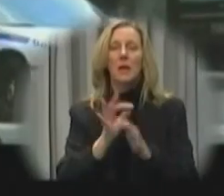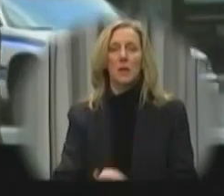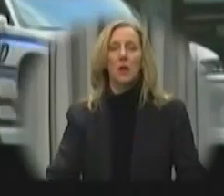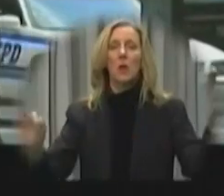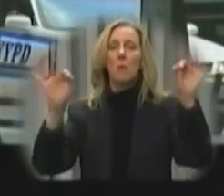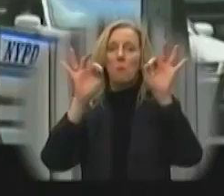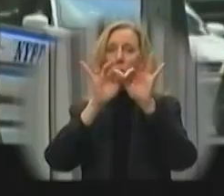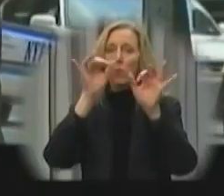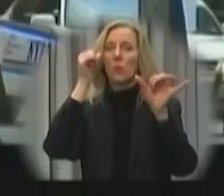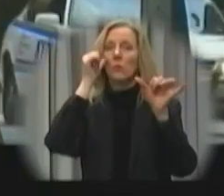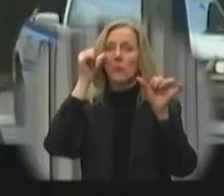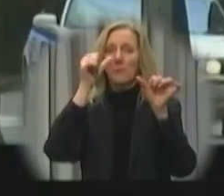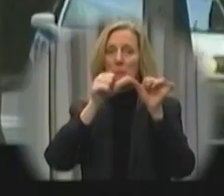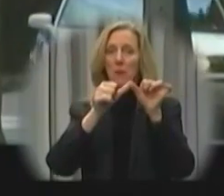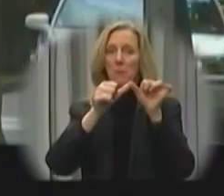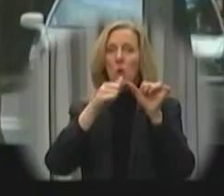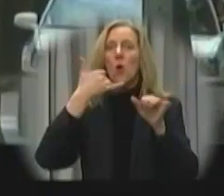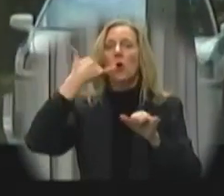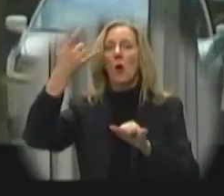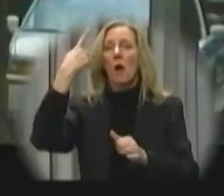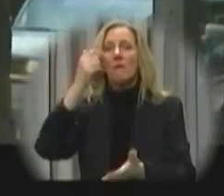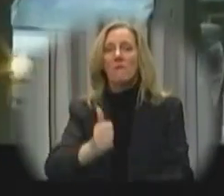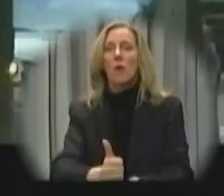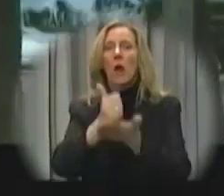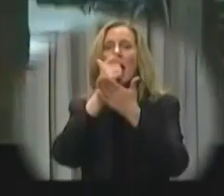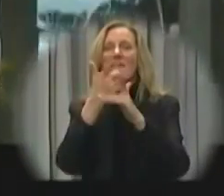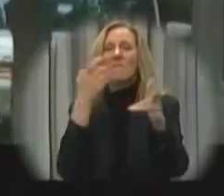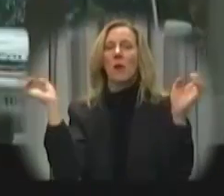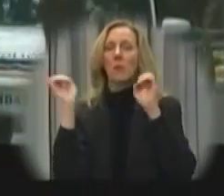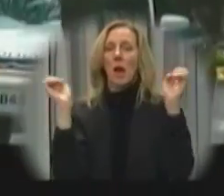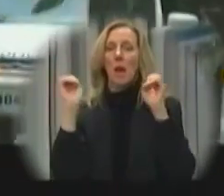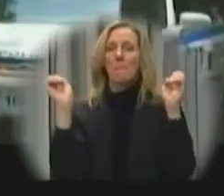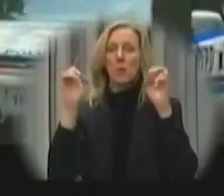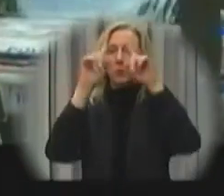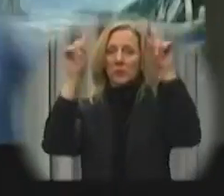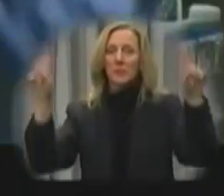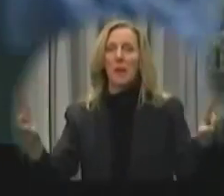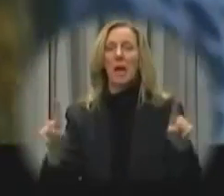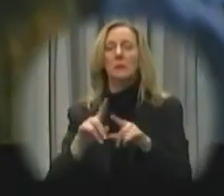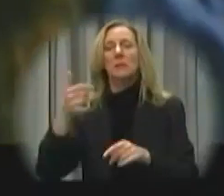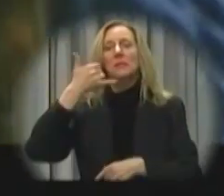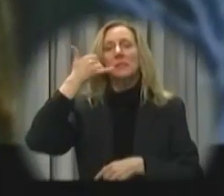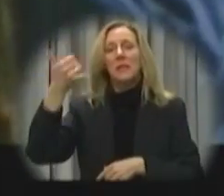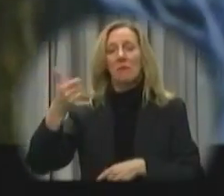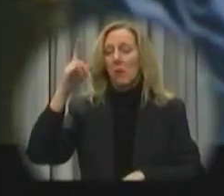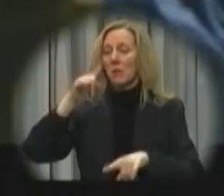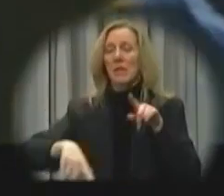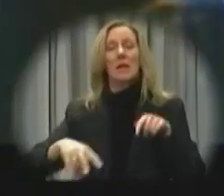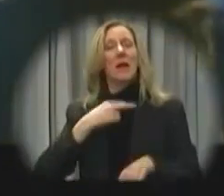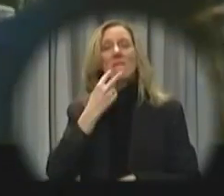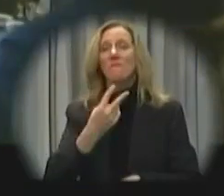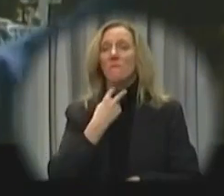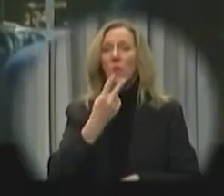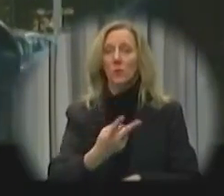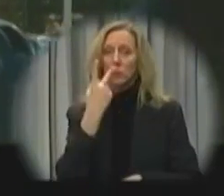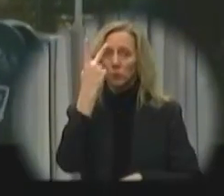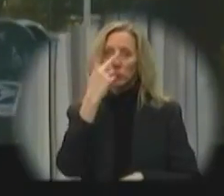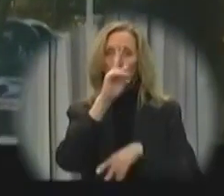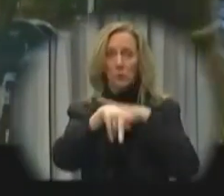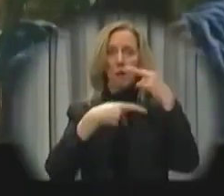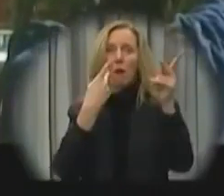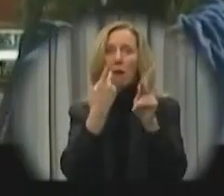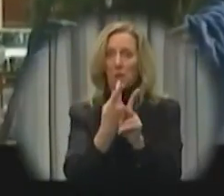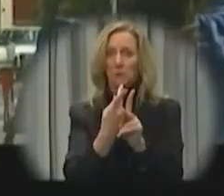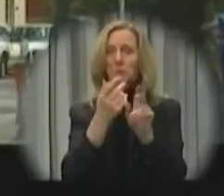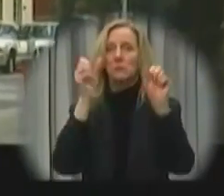It is important for you to remember that when calling for help from an emergency call box or telephone and you cannot voice, there